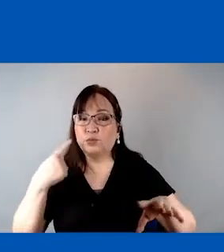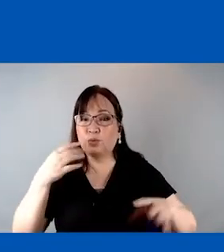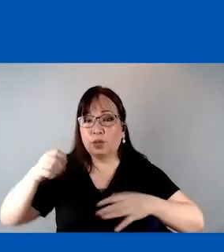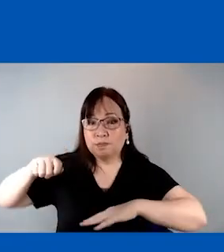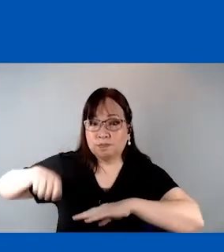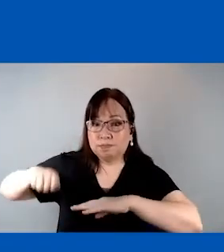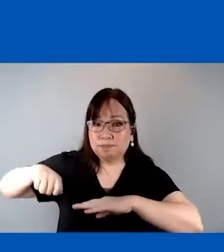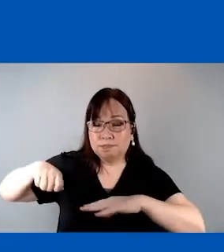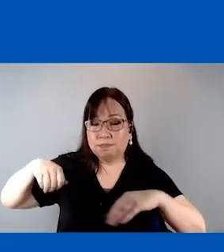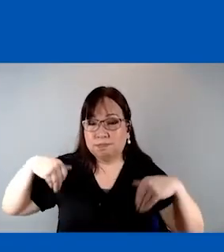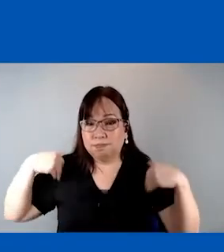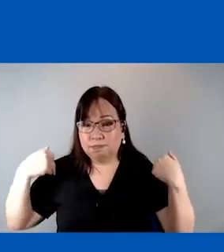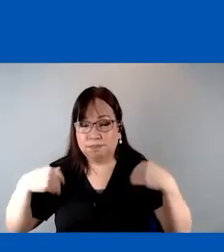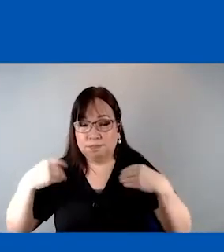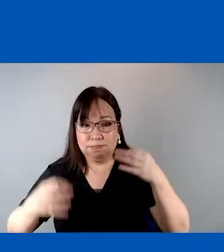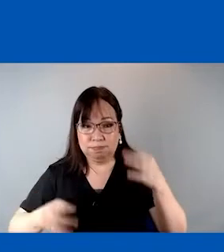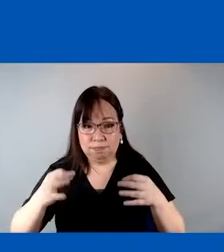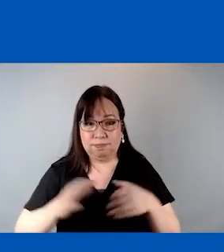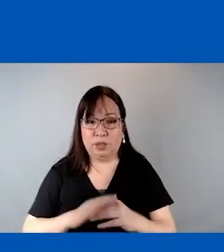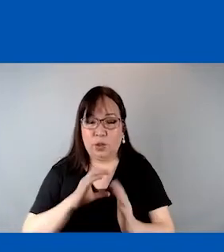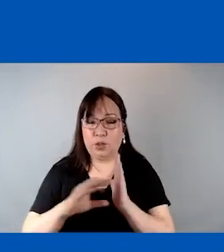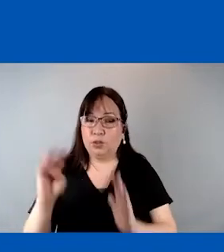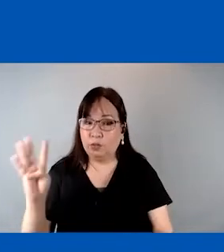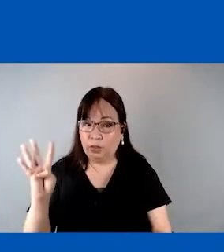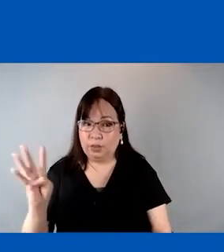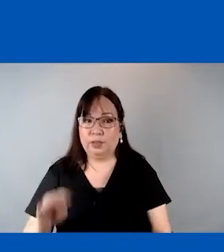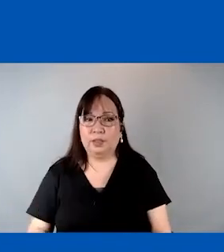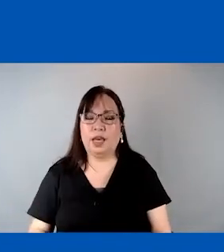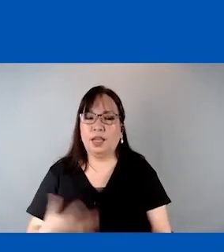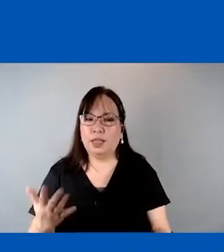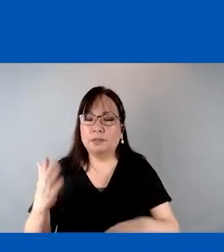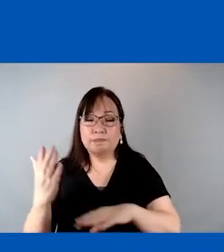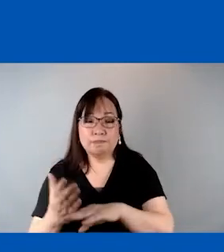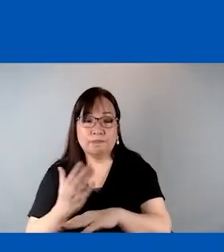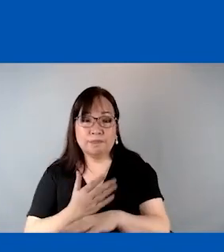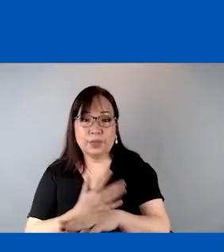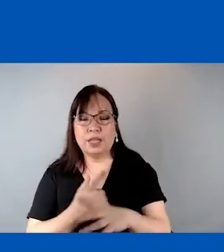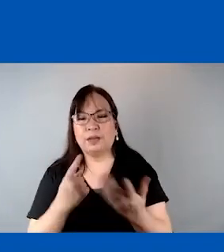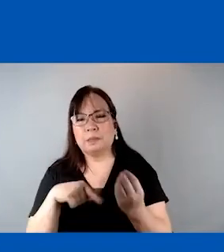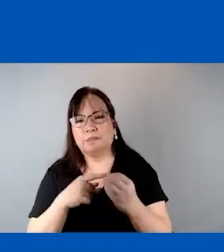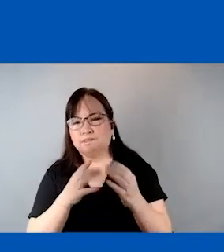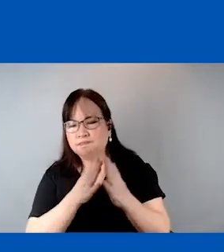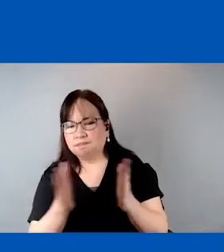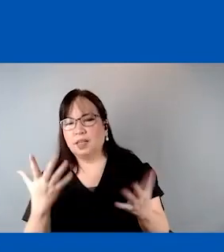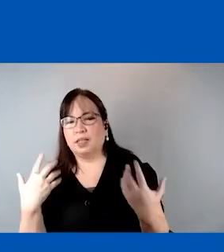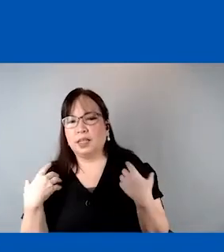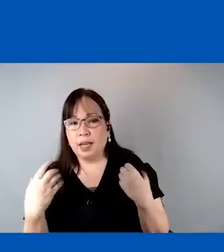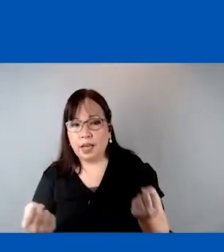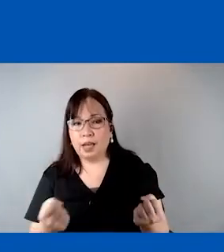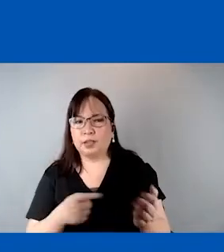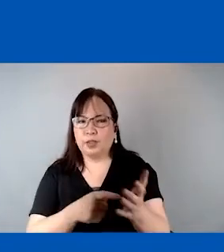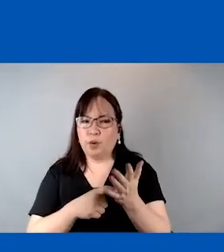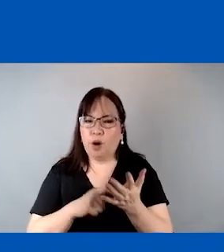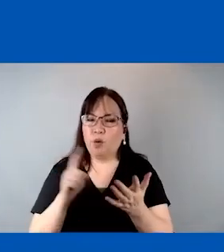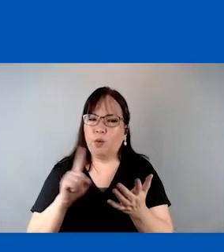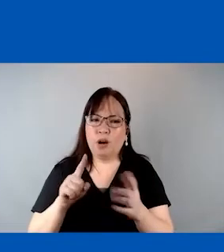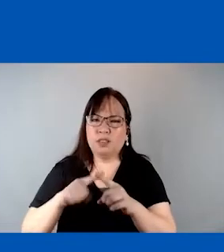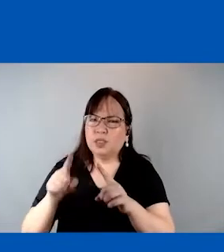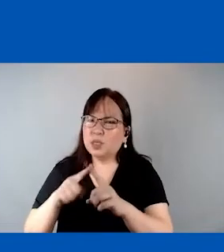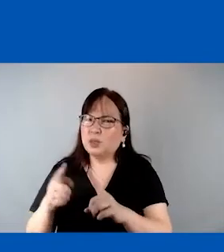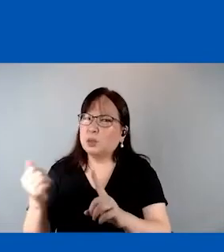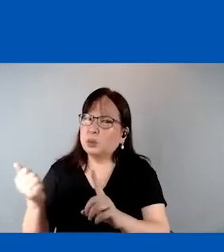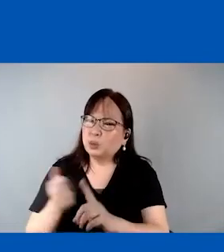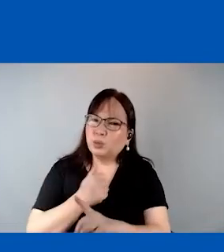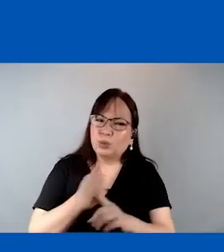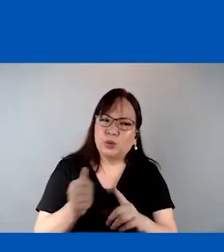in Article 40. And also improvements were also achieved in the area of health requiring measures to abolish